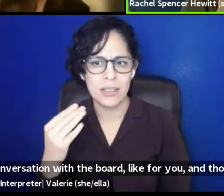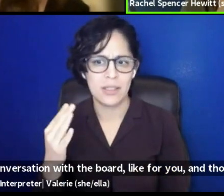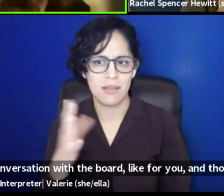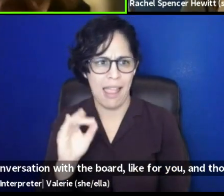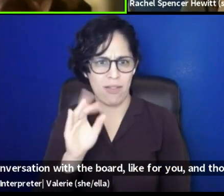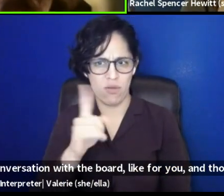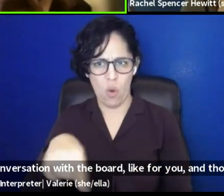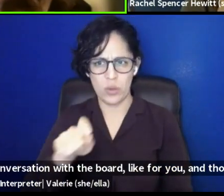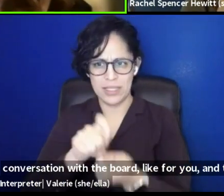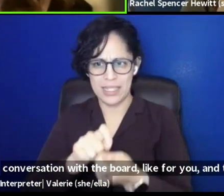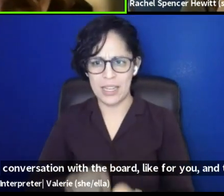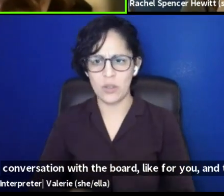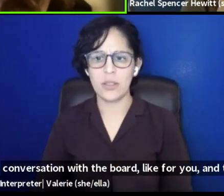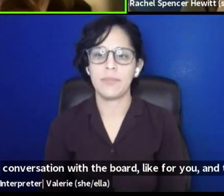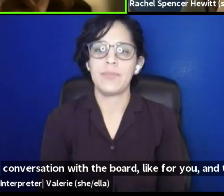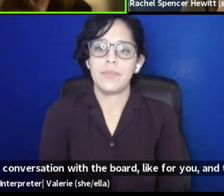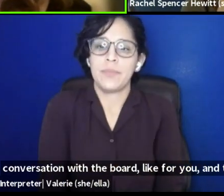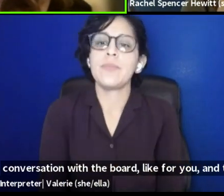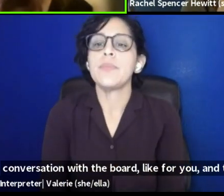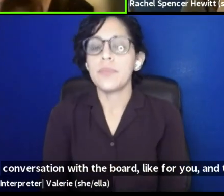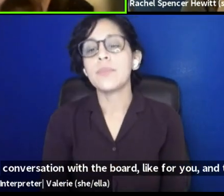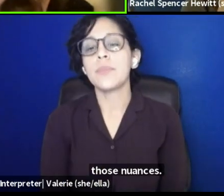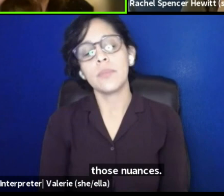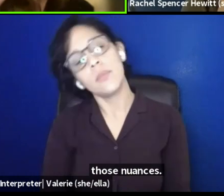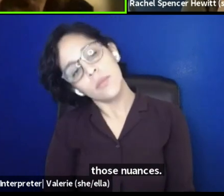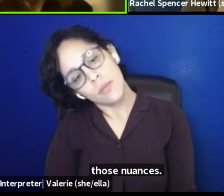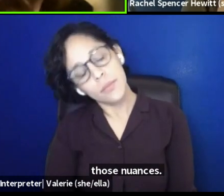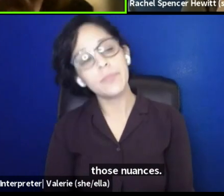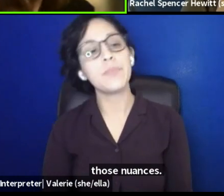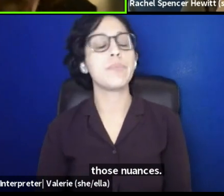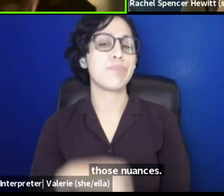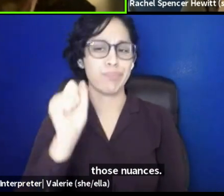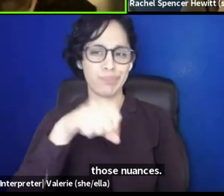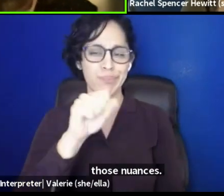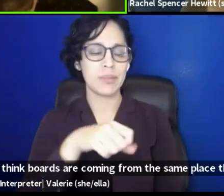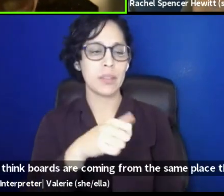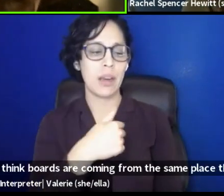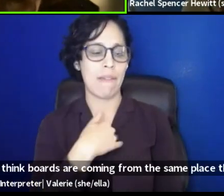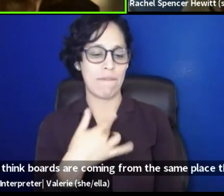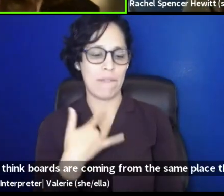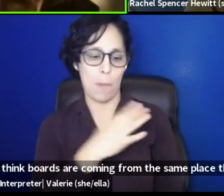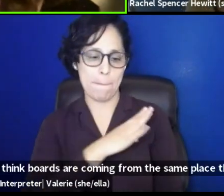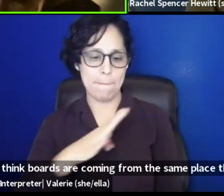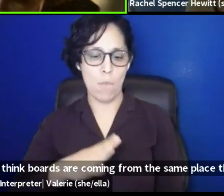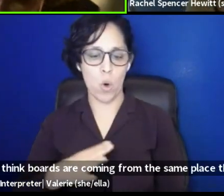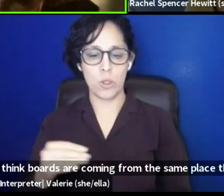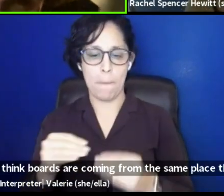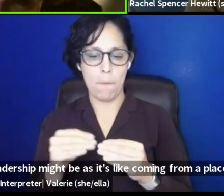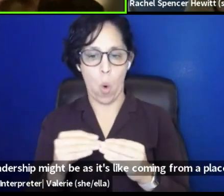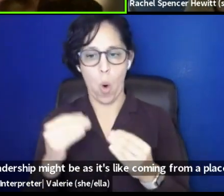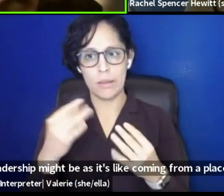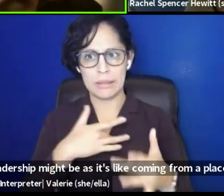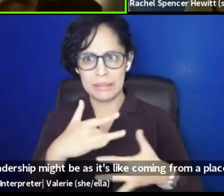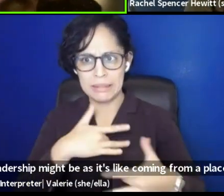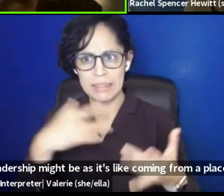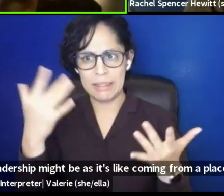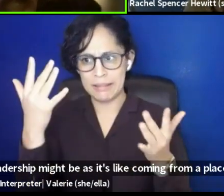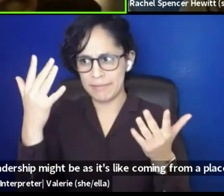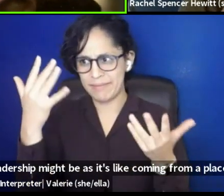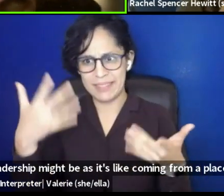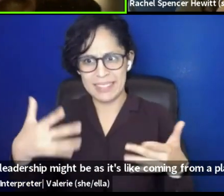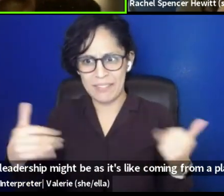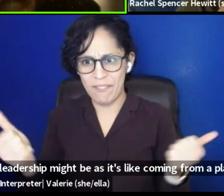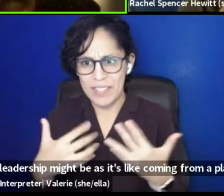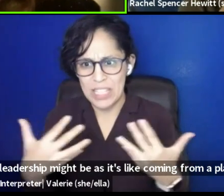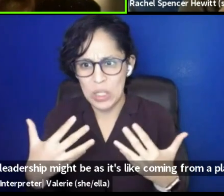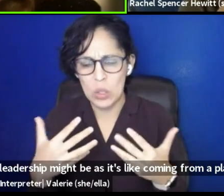I think boards are coming from the same place that like leadership might be, it's like coming from a place of fear of like, how do we make this sustainable? If we